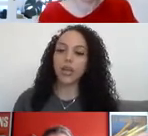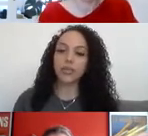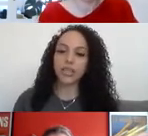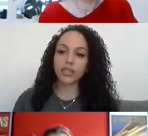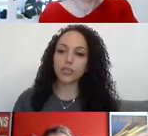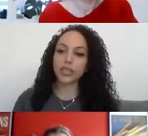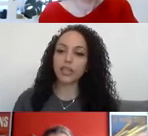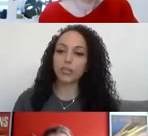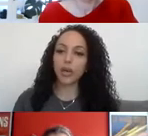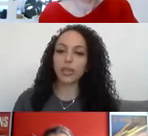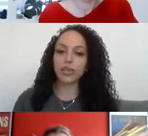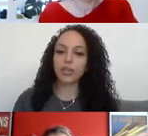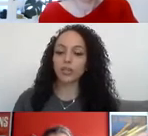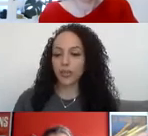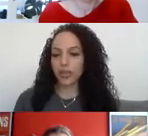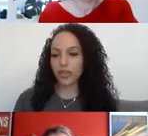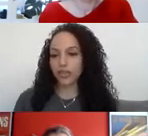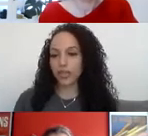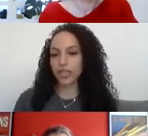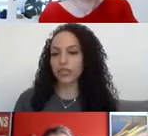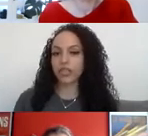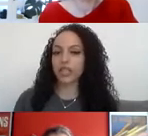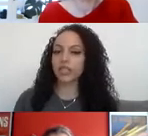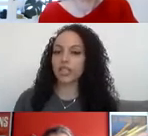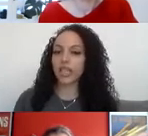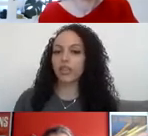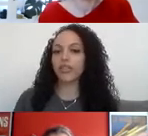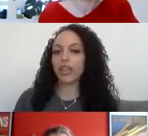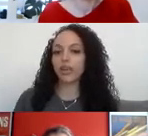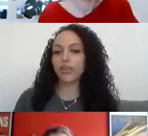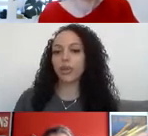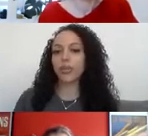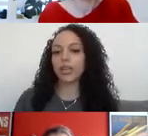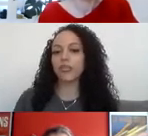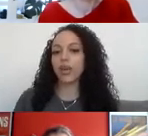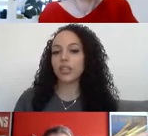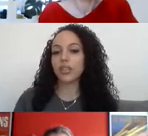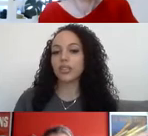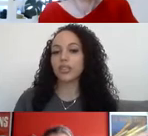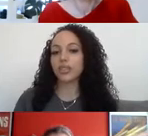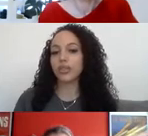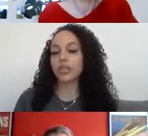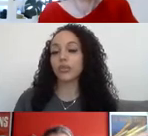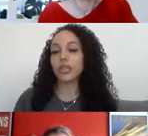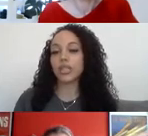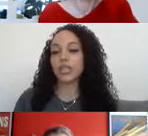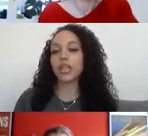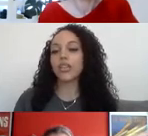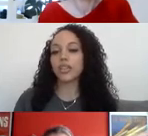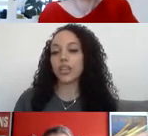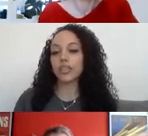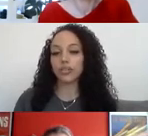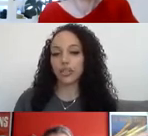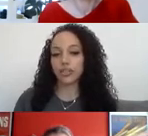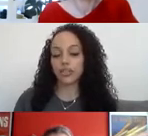essentially, our purpose is to protect the public. So as you can see there, it does say to safeguard the health and wellbeing of persons using or needing